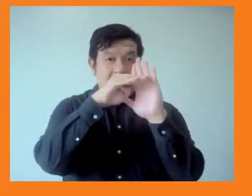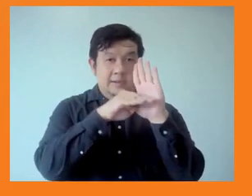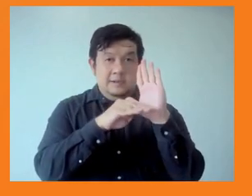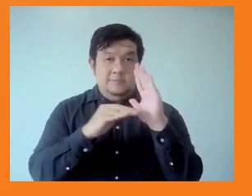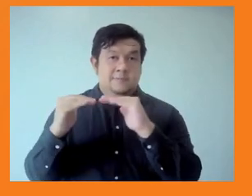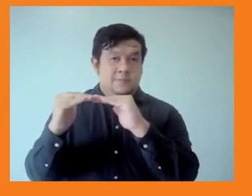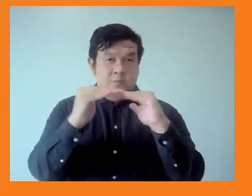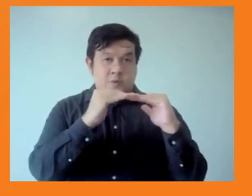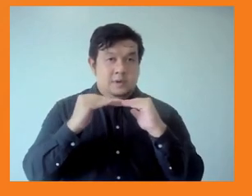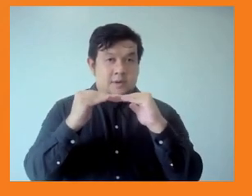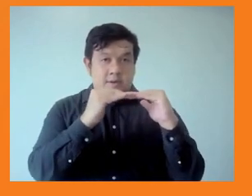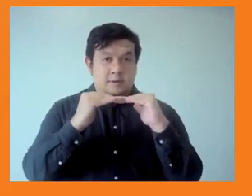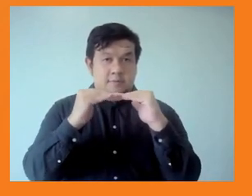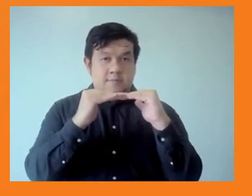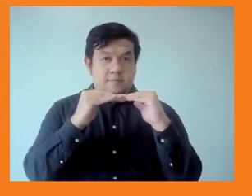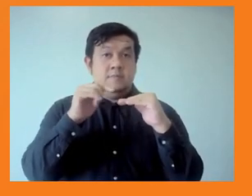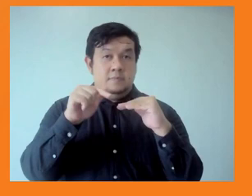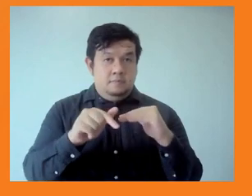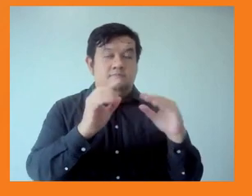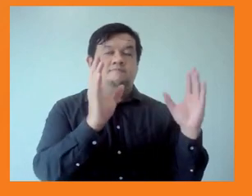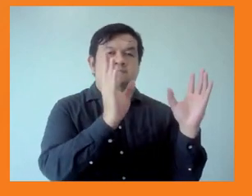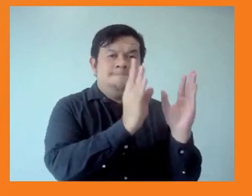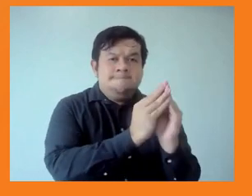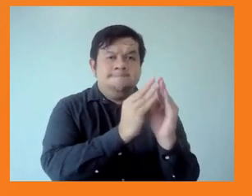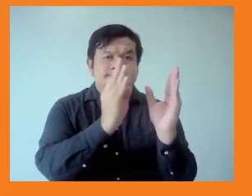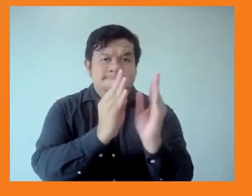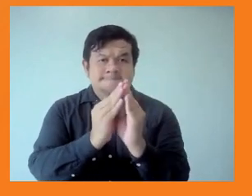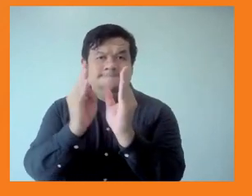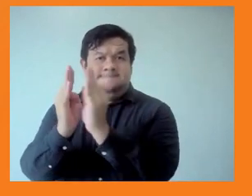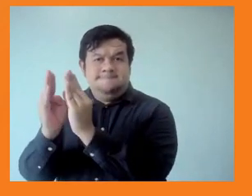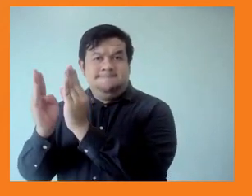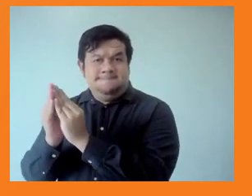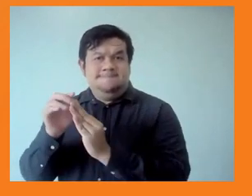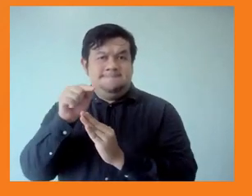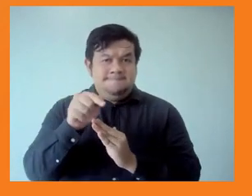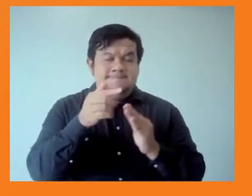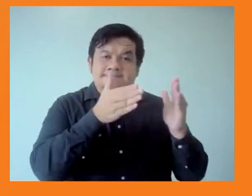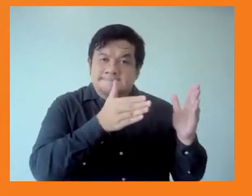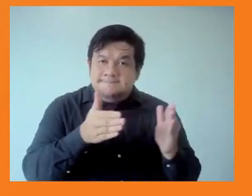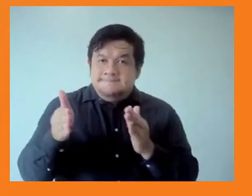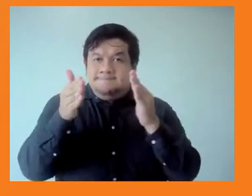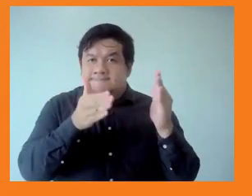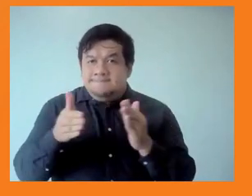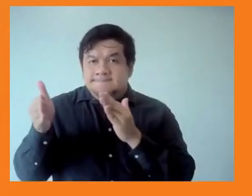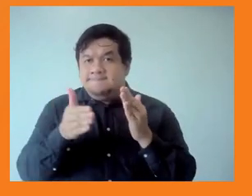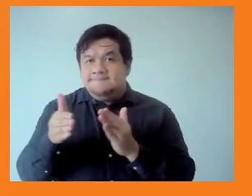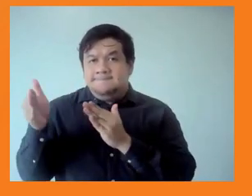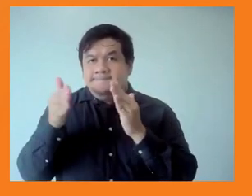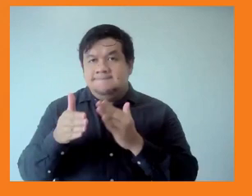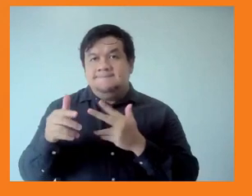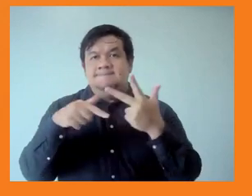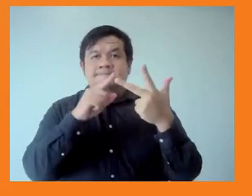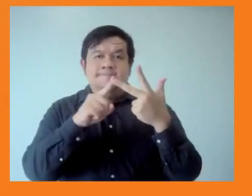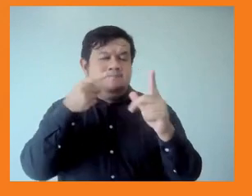that's going on at the moment, developing a regional action plan with closely specified targets and measures to